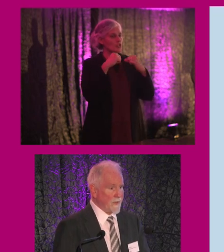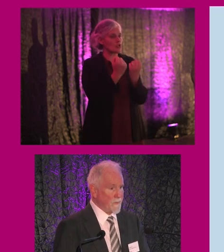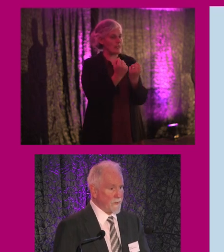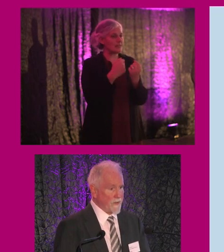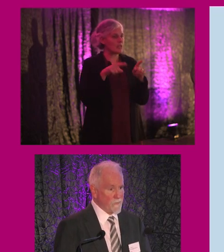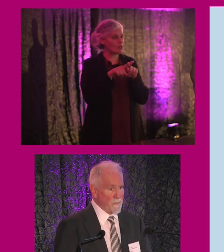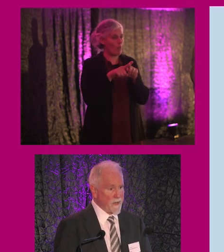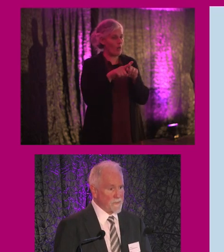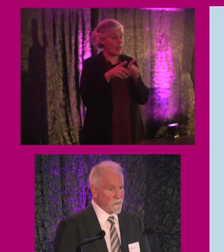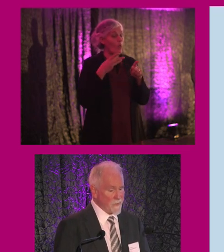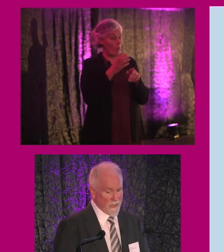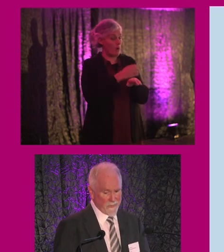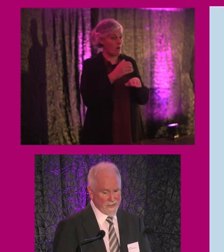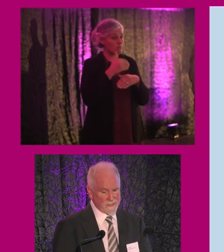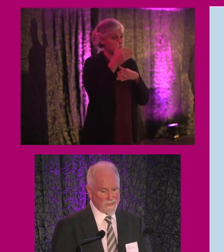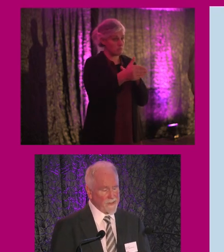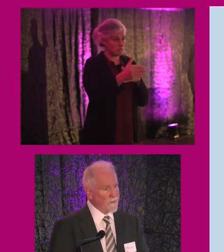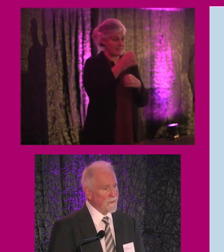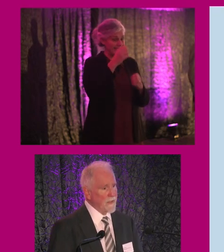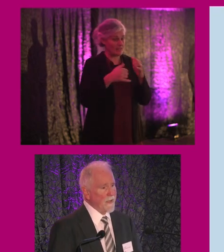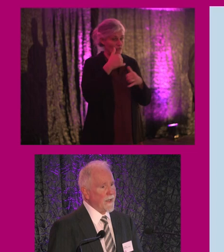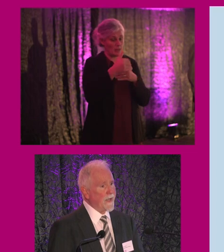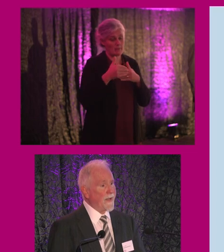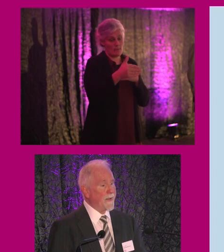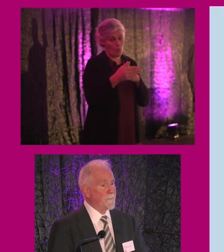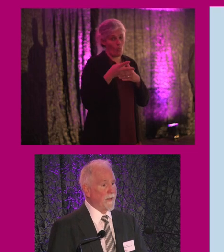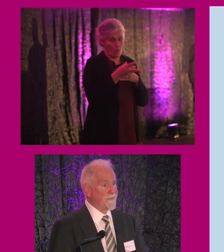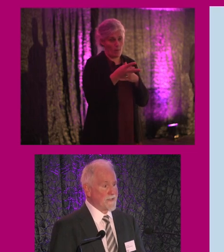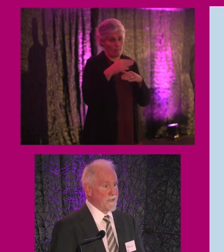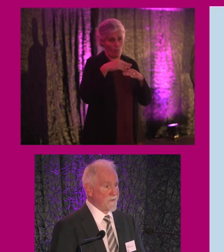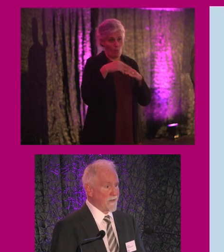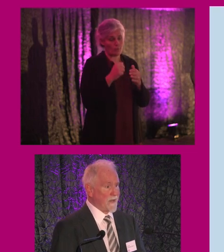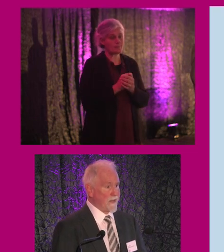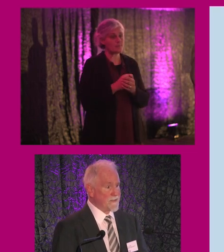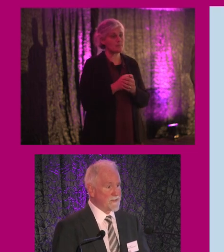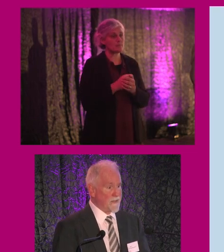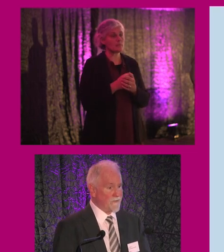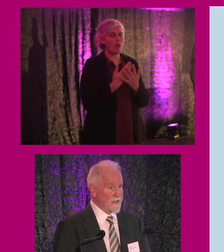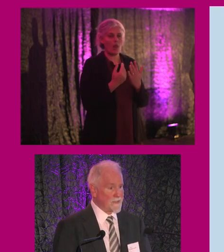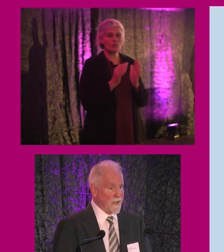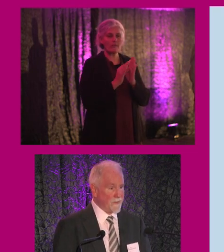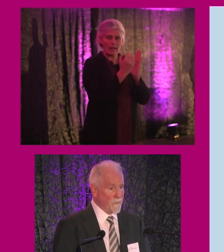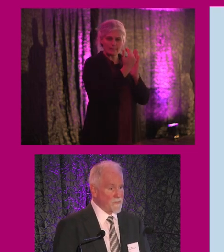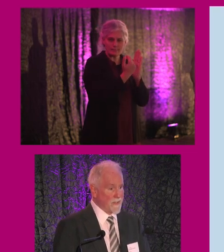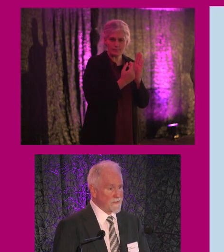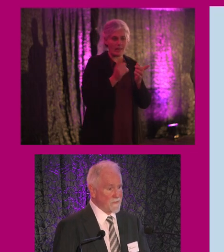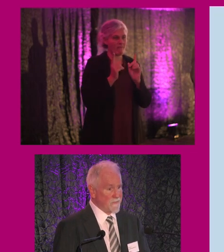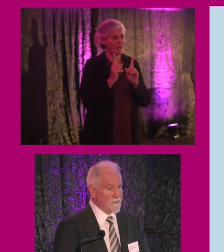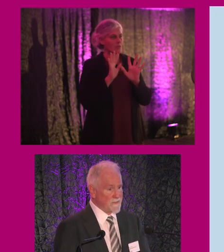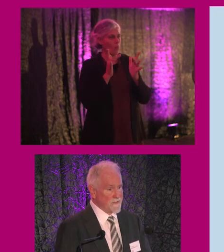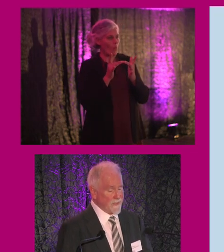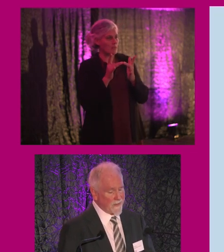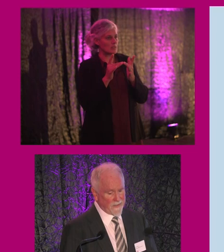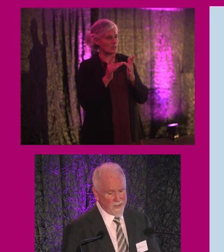a number of webinars between now and the end of the year. We have significant guidance and advice on the website,